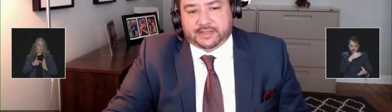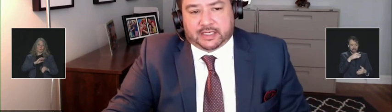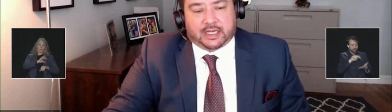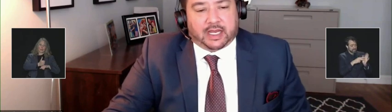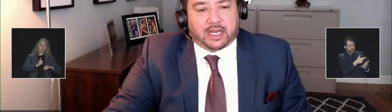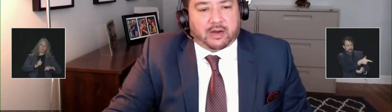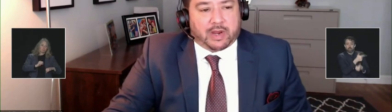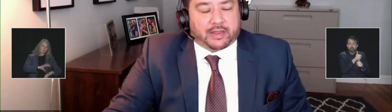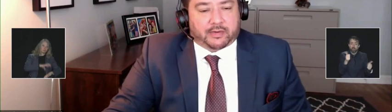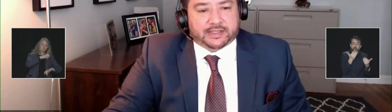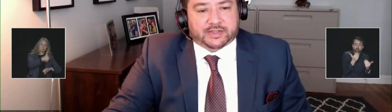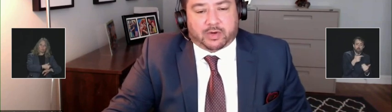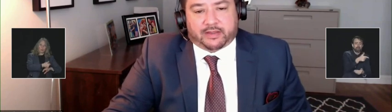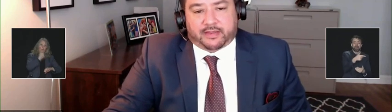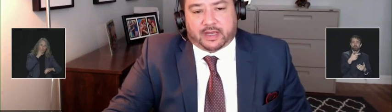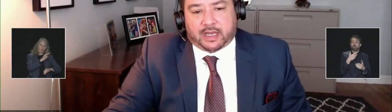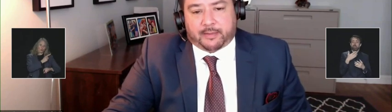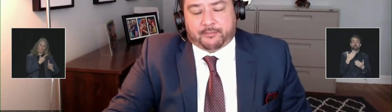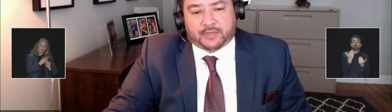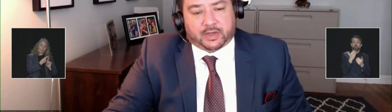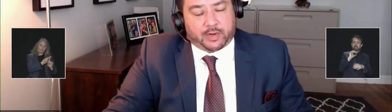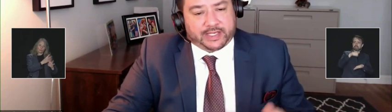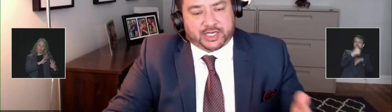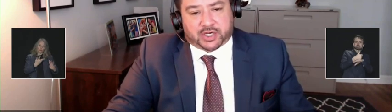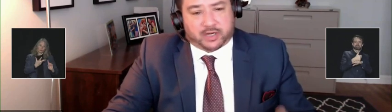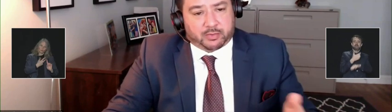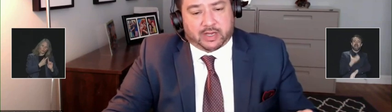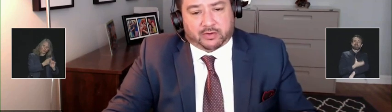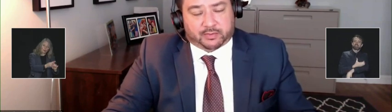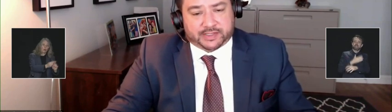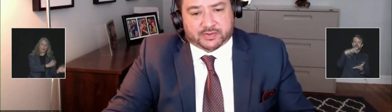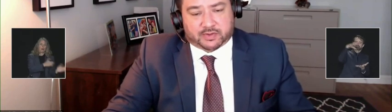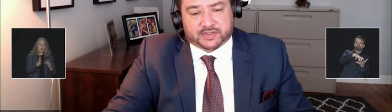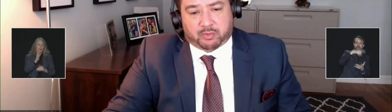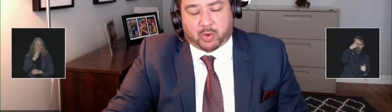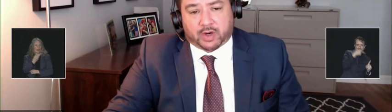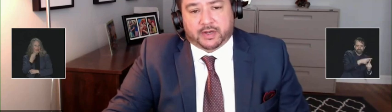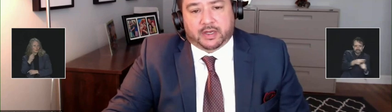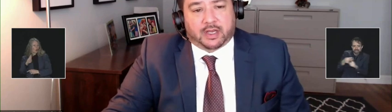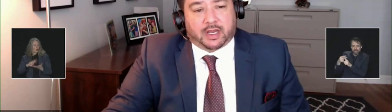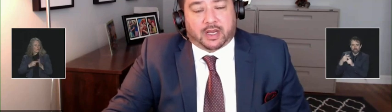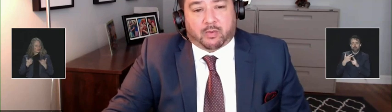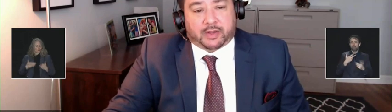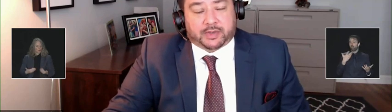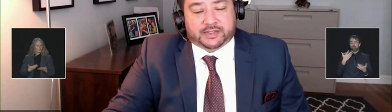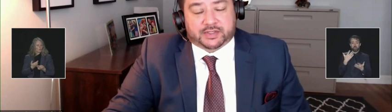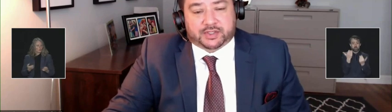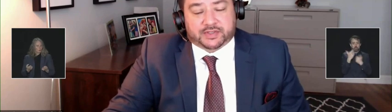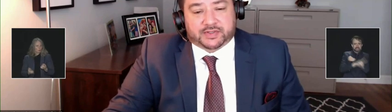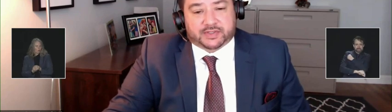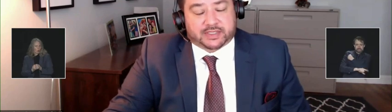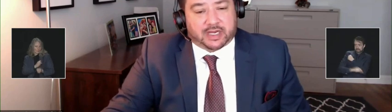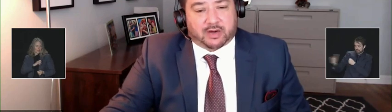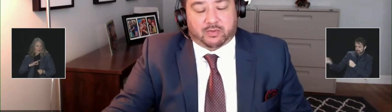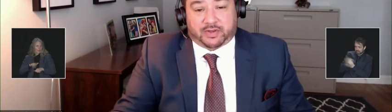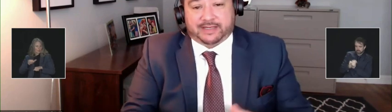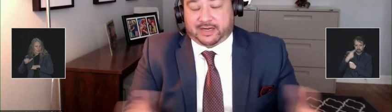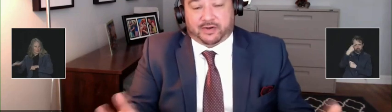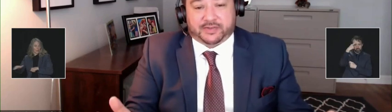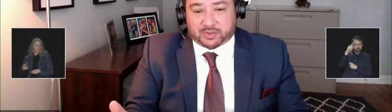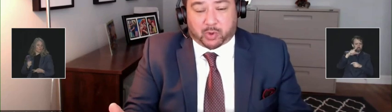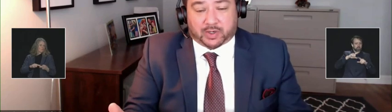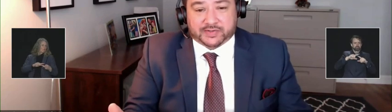whether it's with, you know, HHR, human health resource support, whether it's just with humanitarian